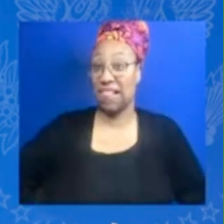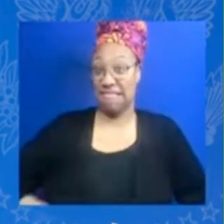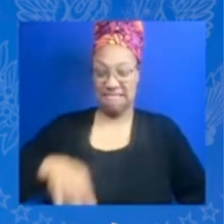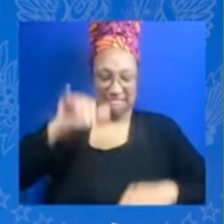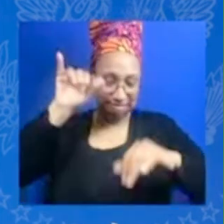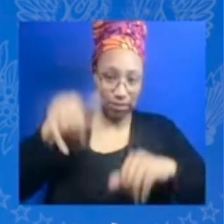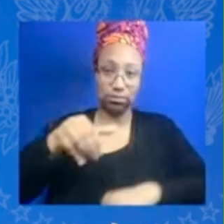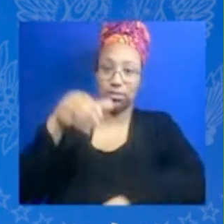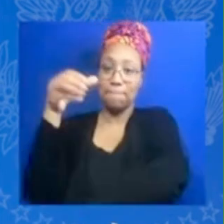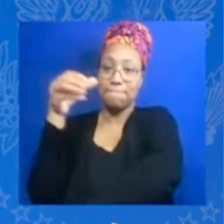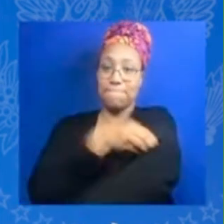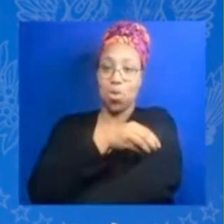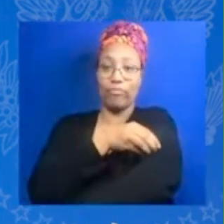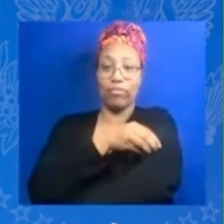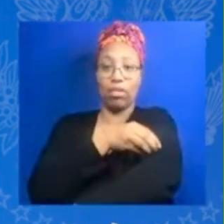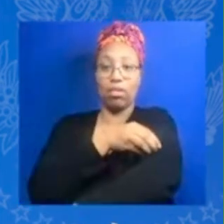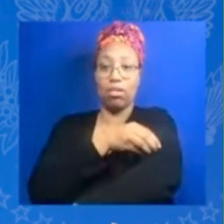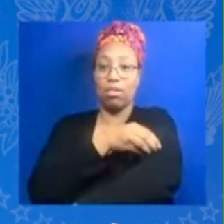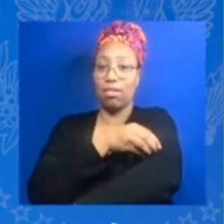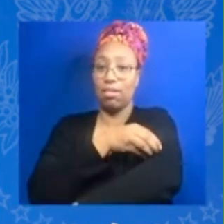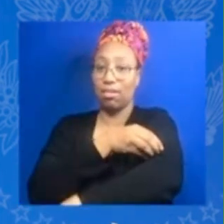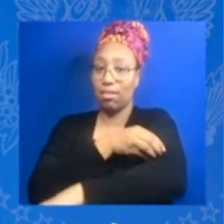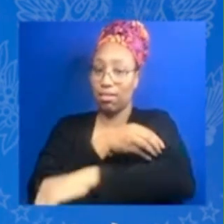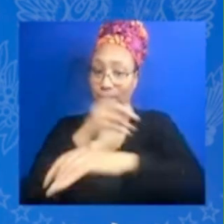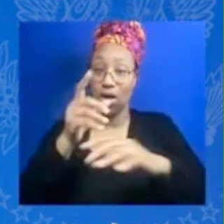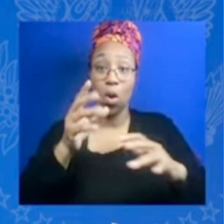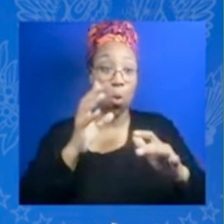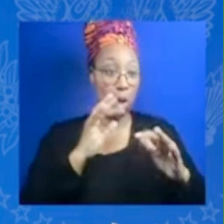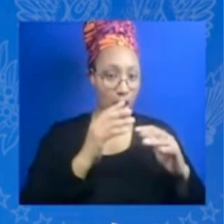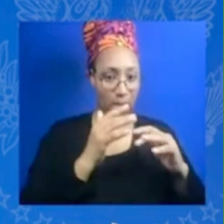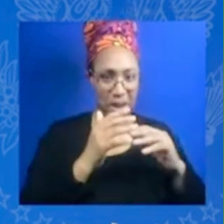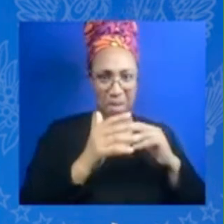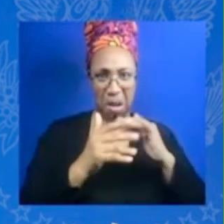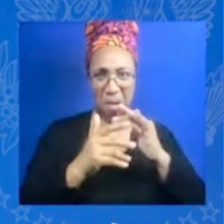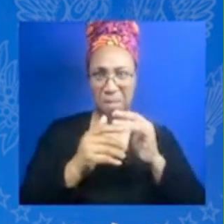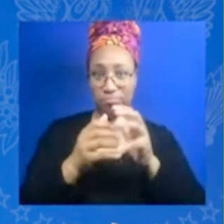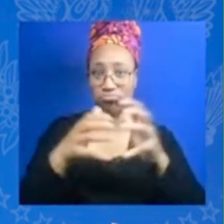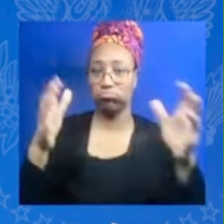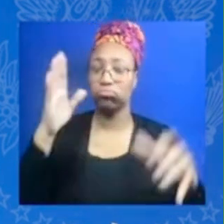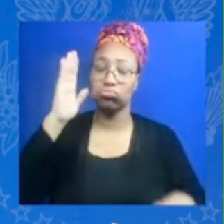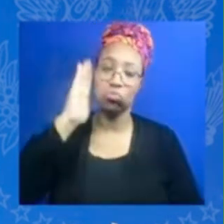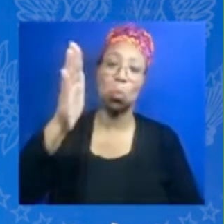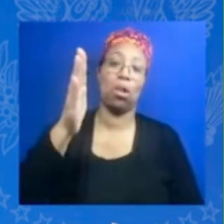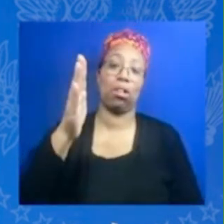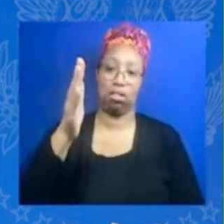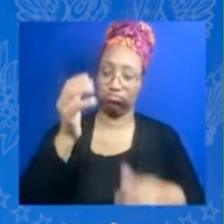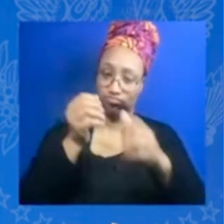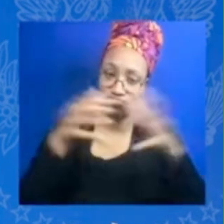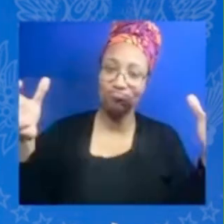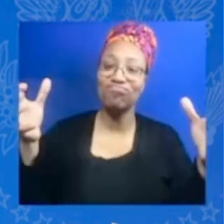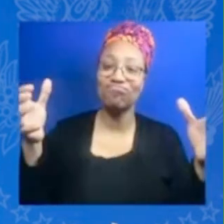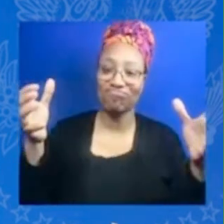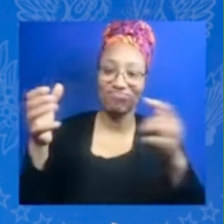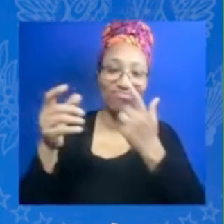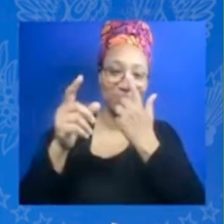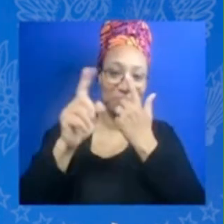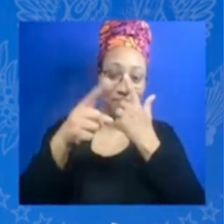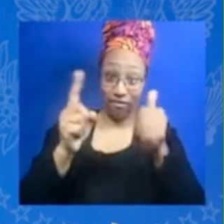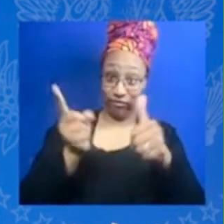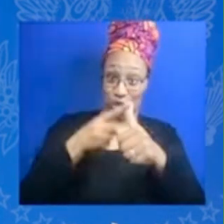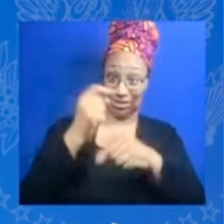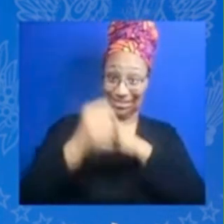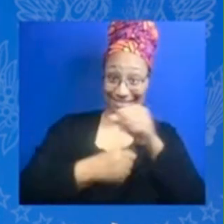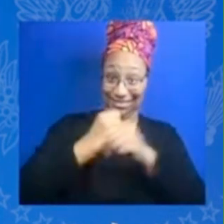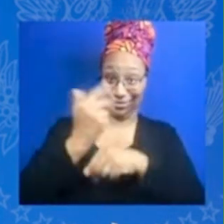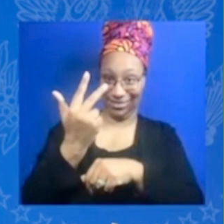hinder growth and so for the first three years of the lip bar I literally made every single product with my